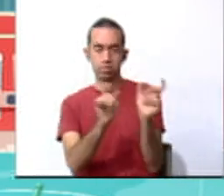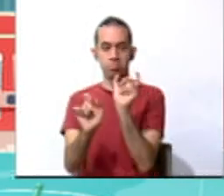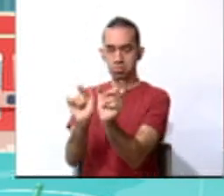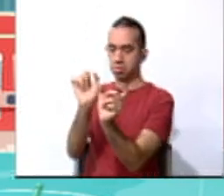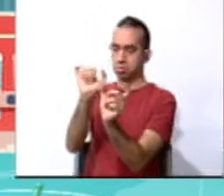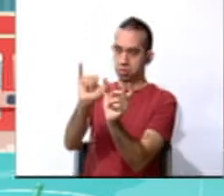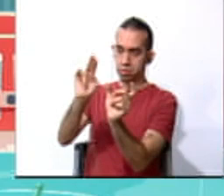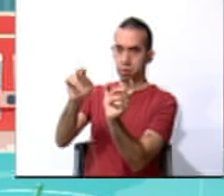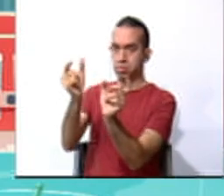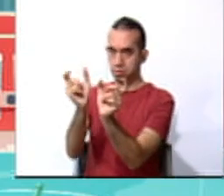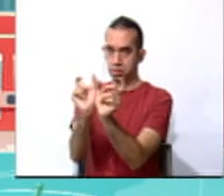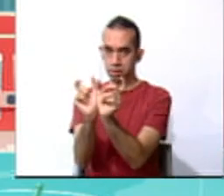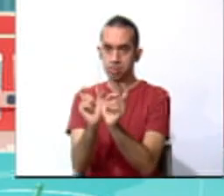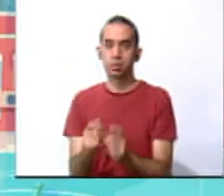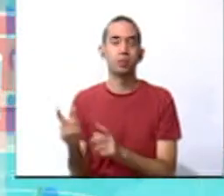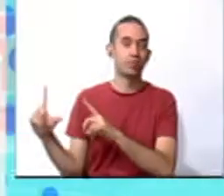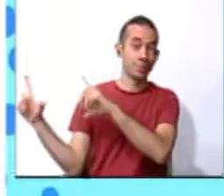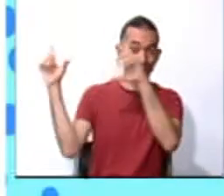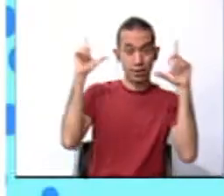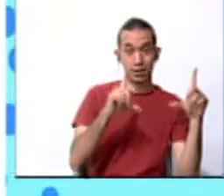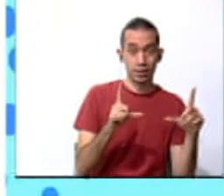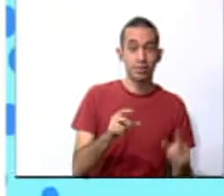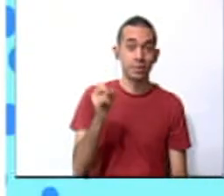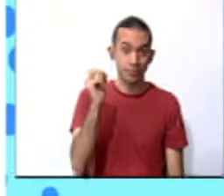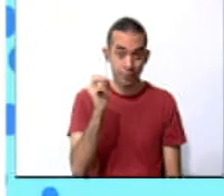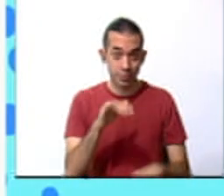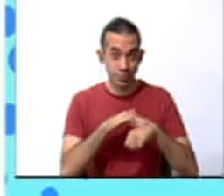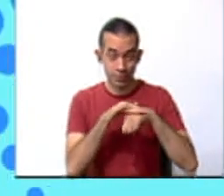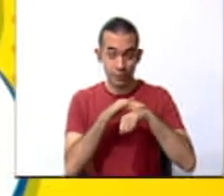I-N-G. Let's have this presentation, please.